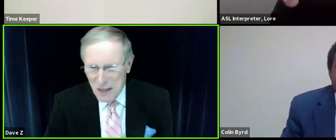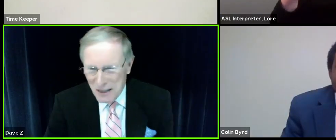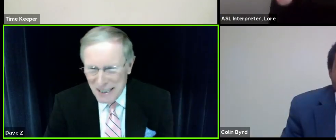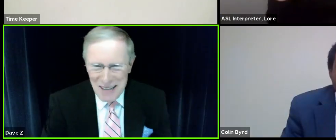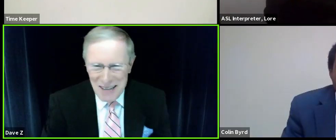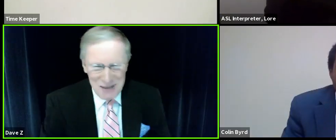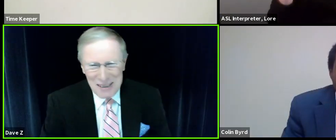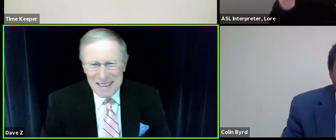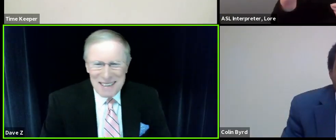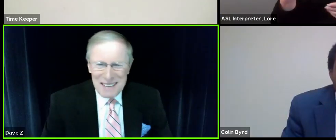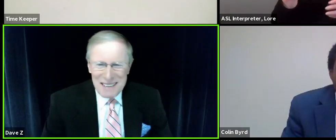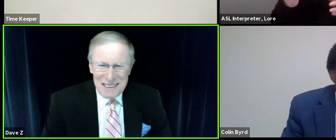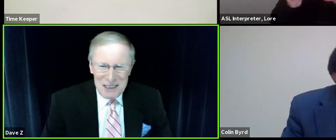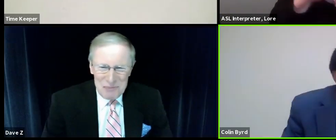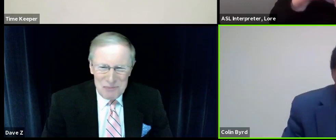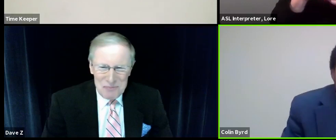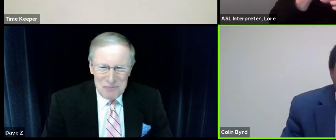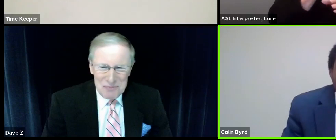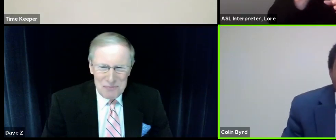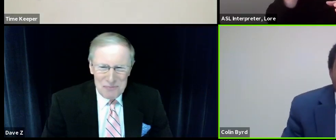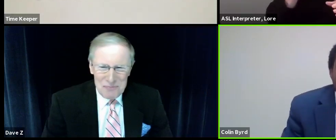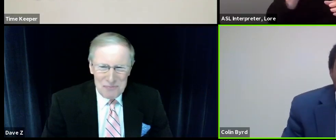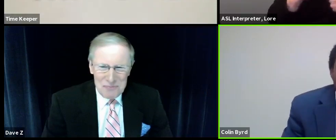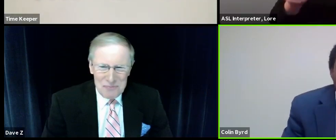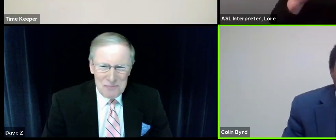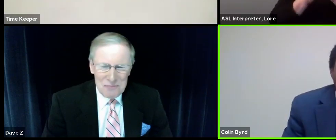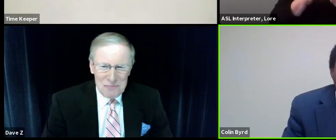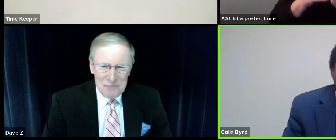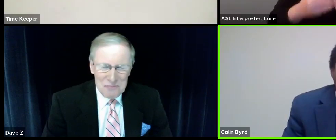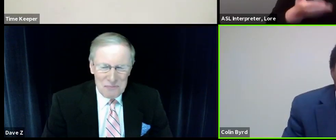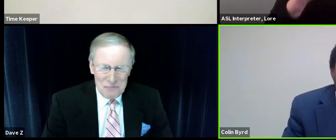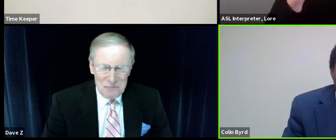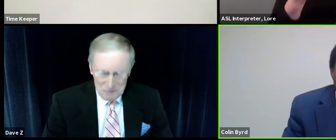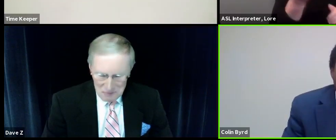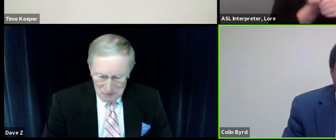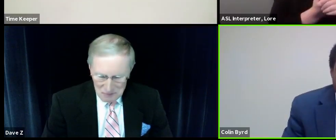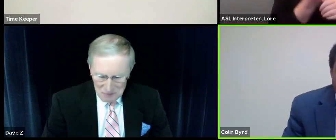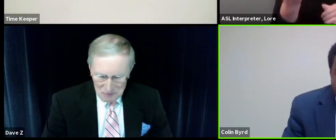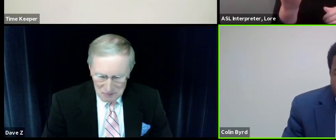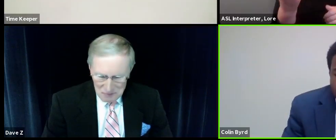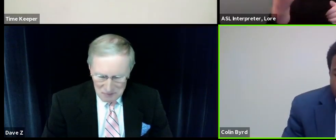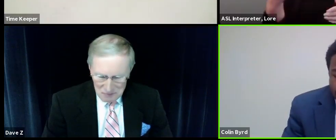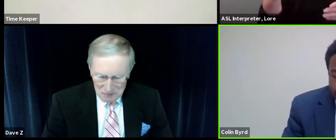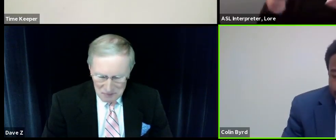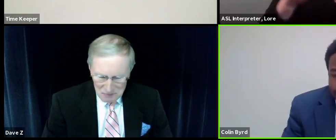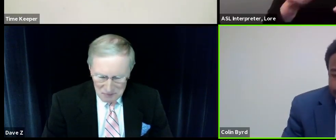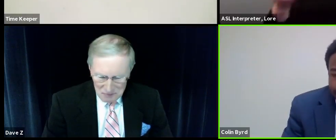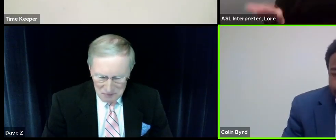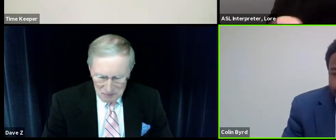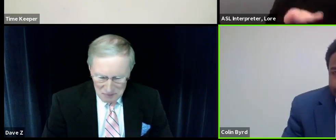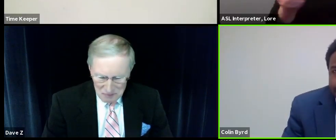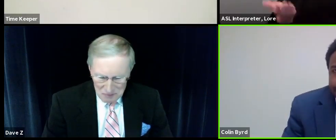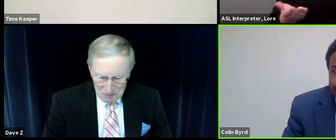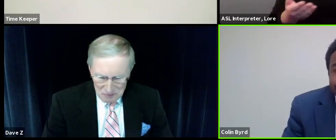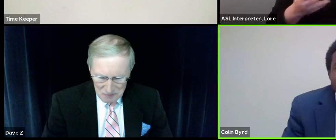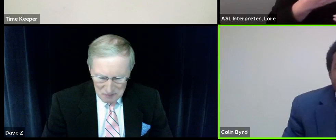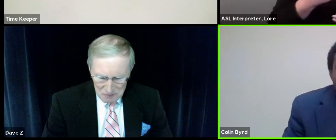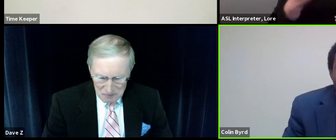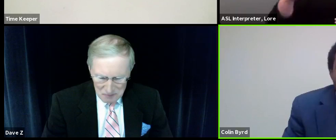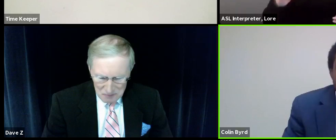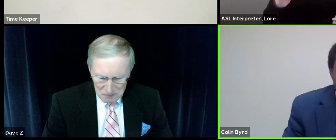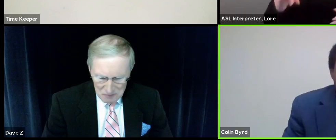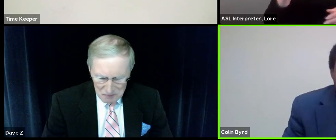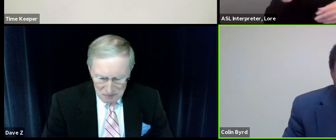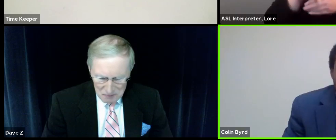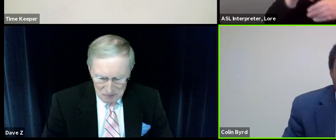you want to be on the council. Thank you, Mr. Dave, and thank you to everyone for having me. You know, in this election,